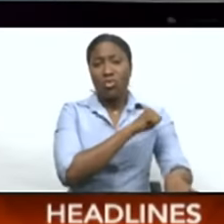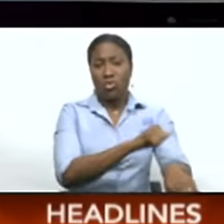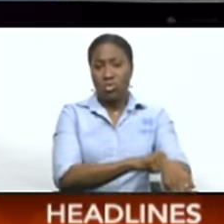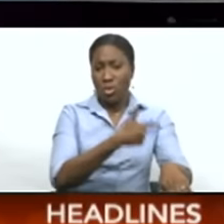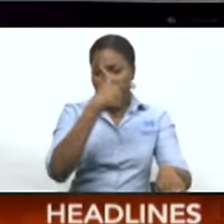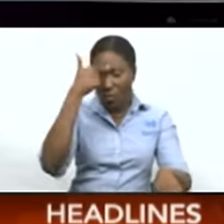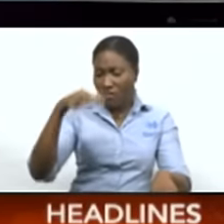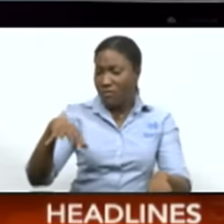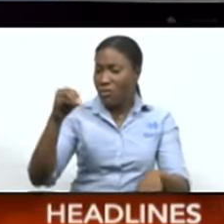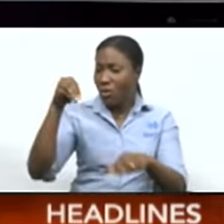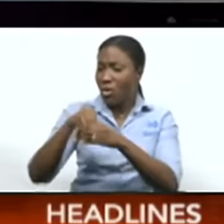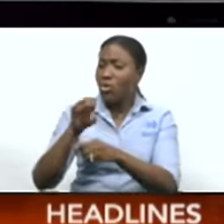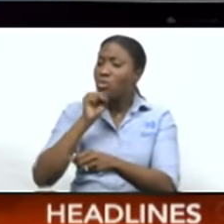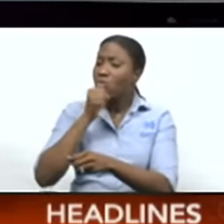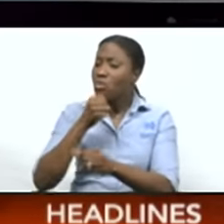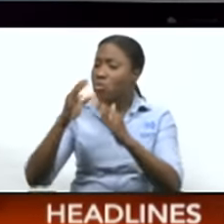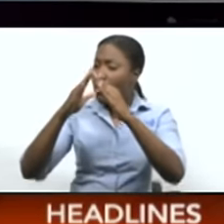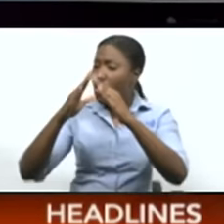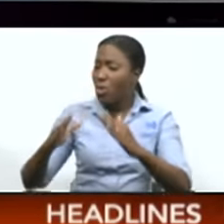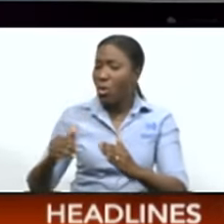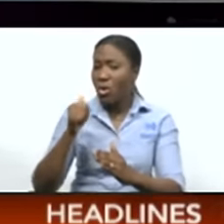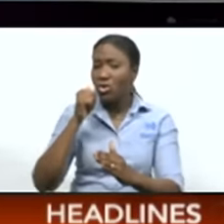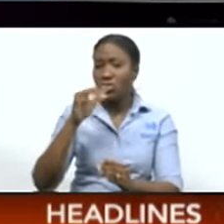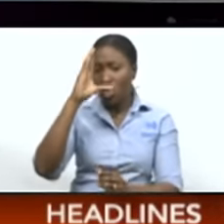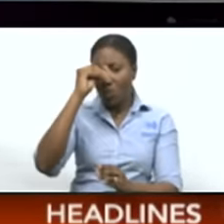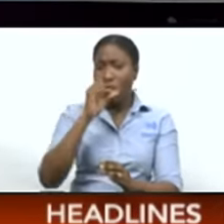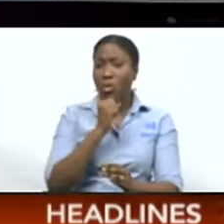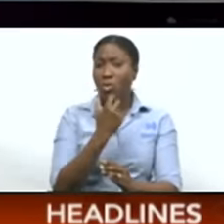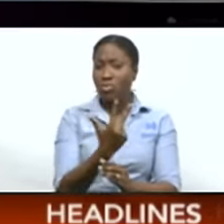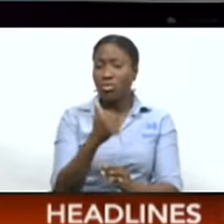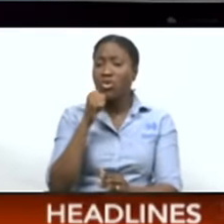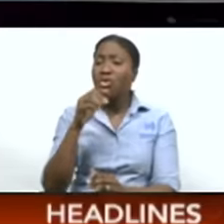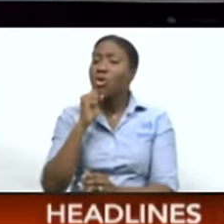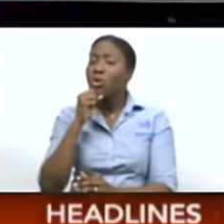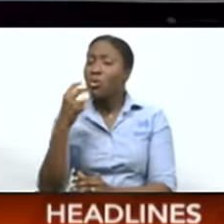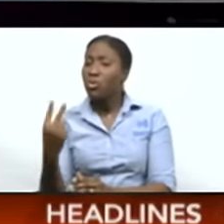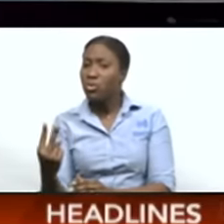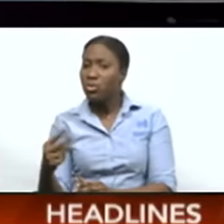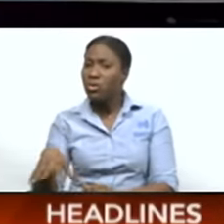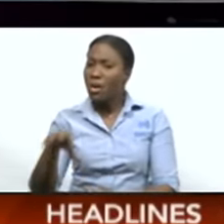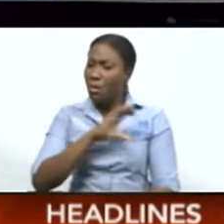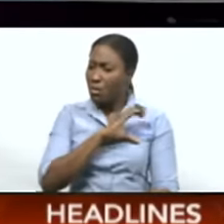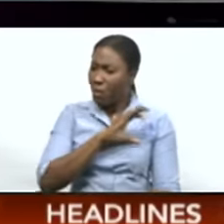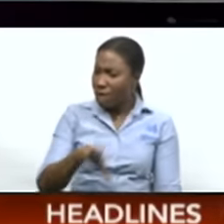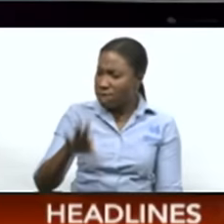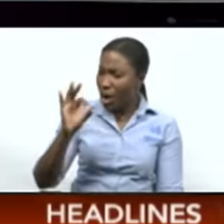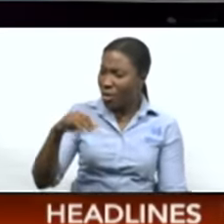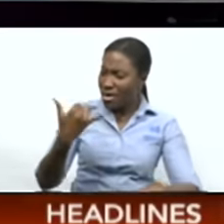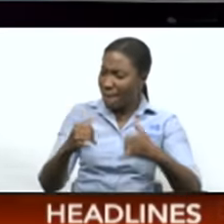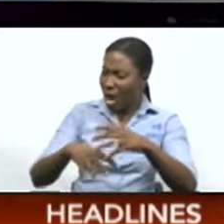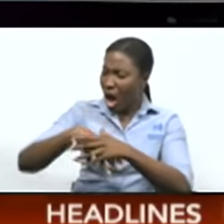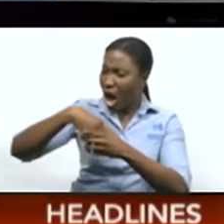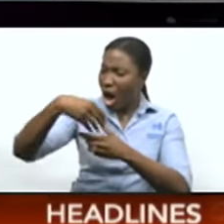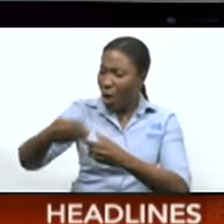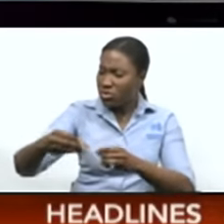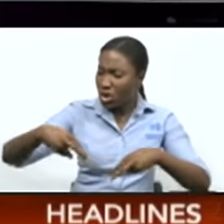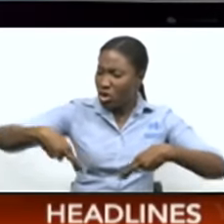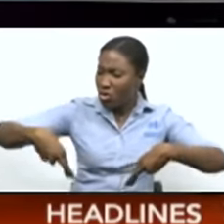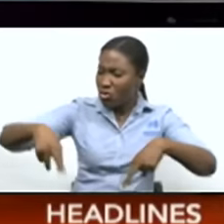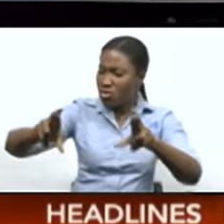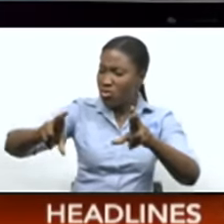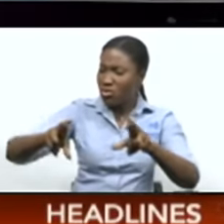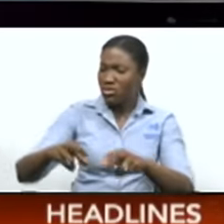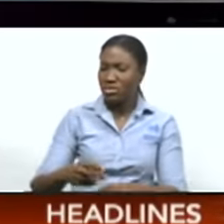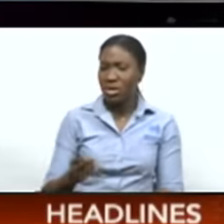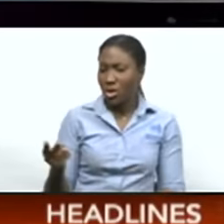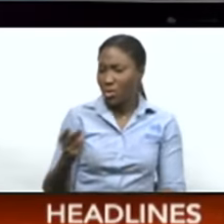neighborhood. The three-year-old boy and two-year-old girl were found by police as they were playing on the road outside the structure in which they were living. The siblings